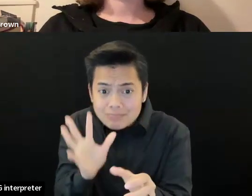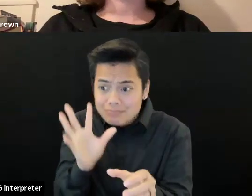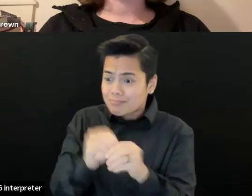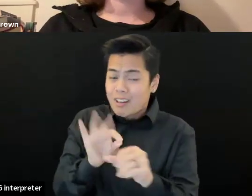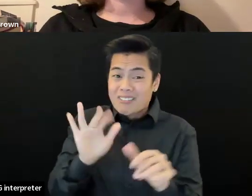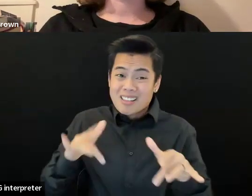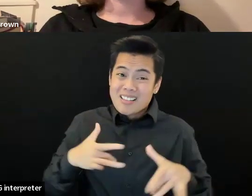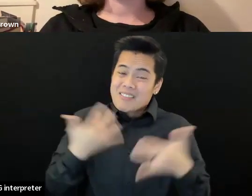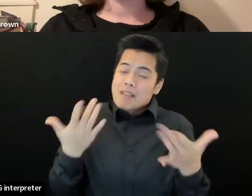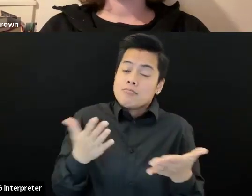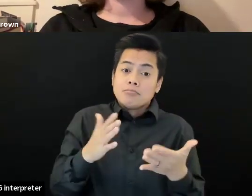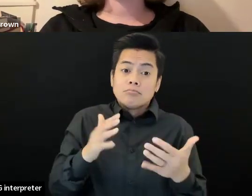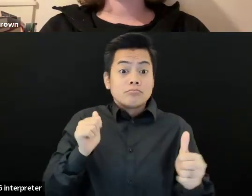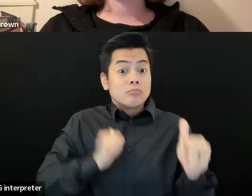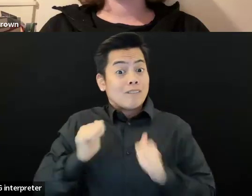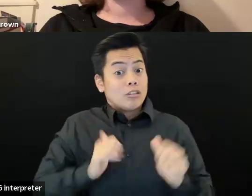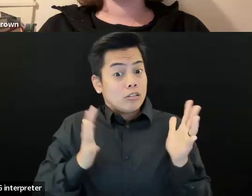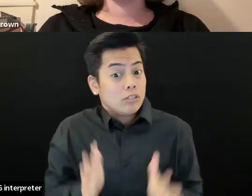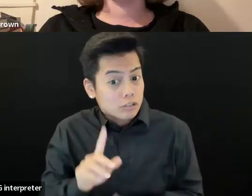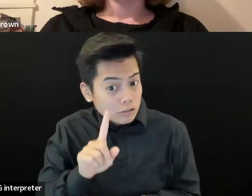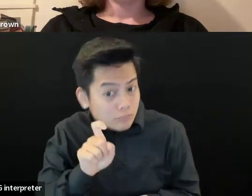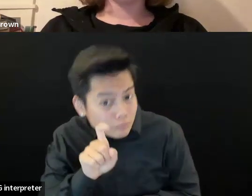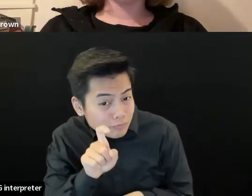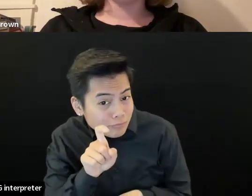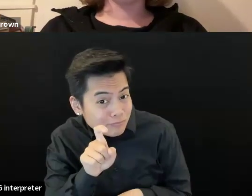Either one of you would be afraid with that. Maybe Mika.